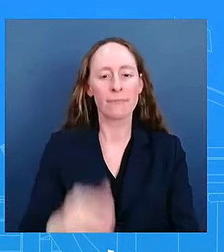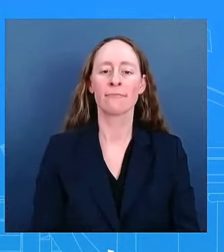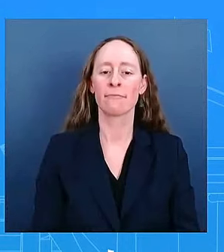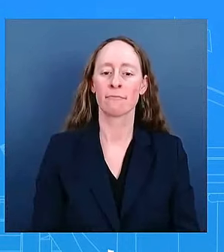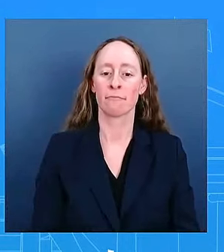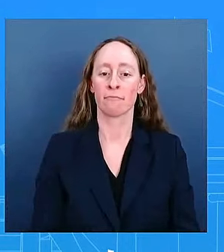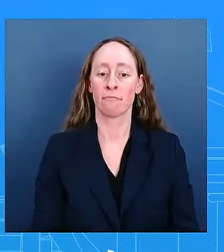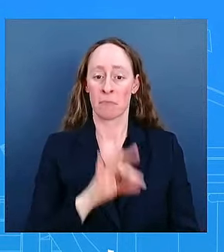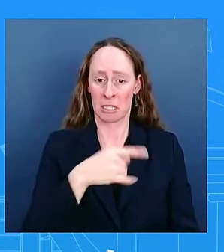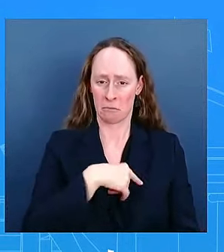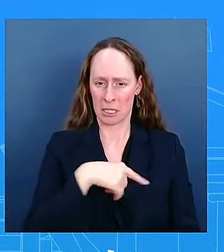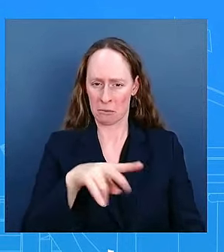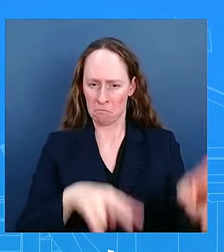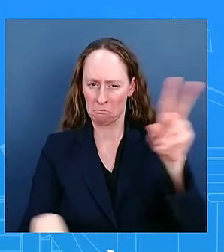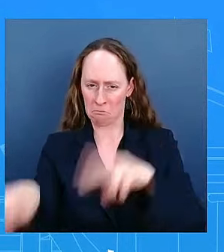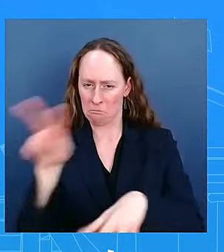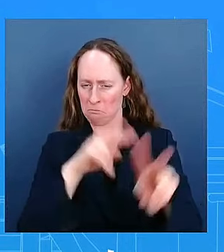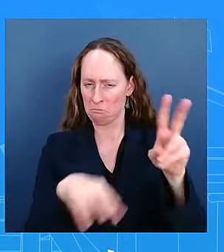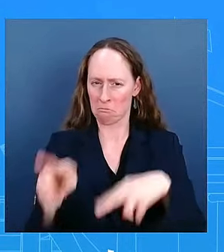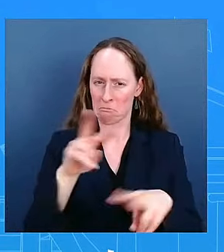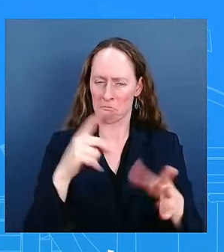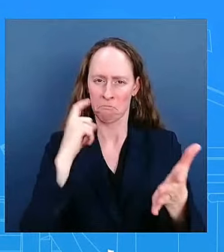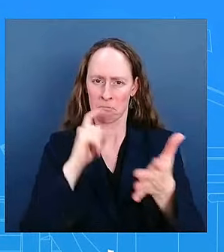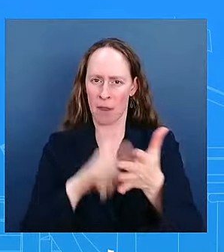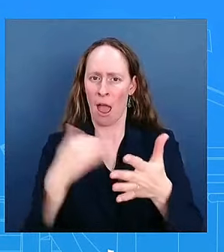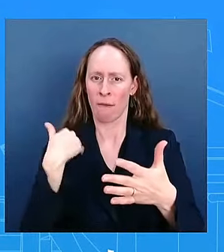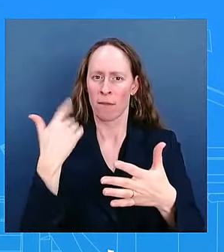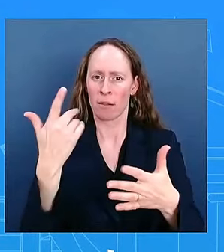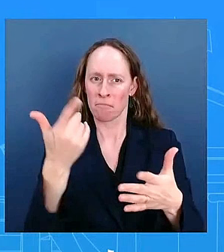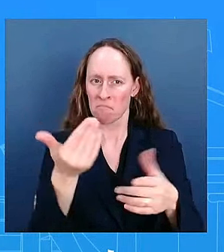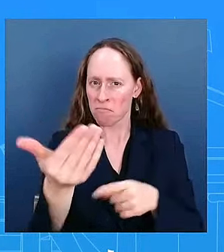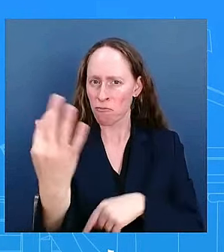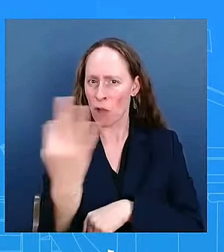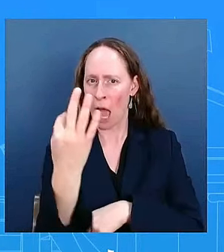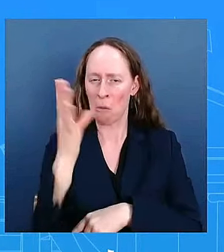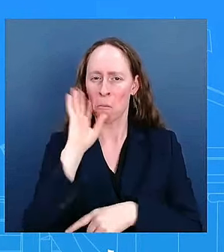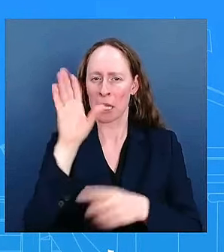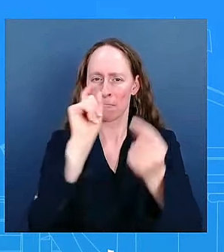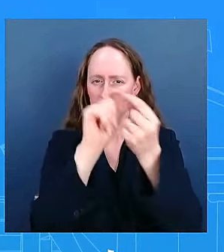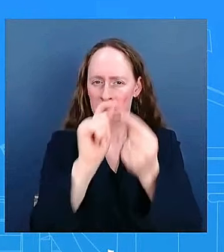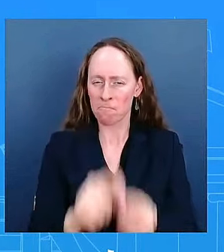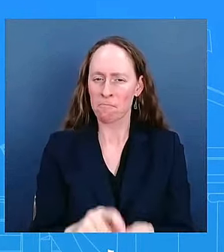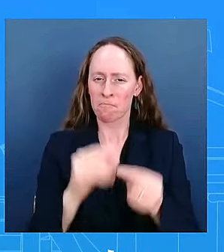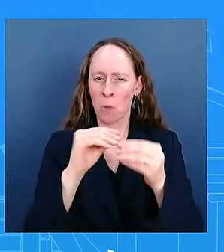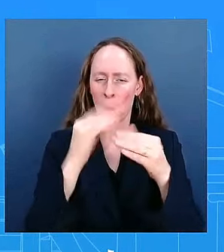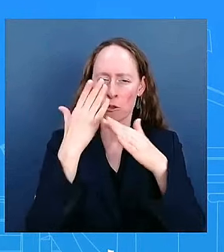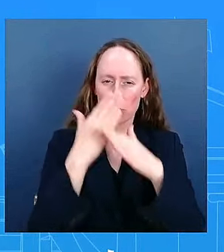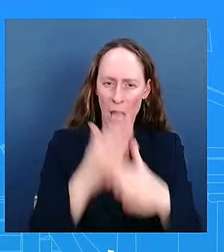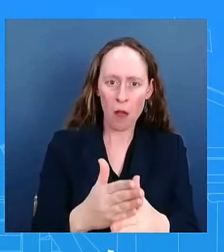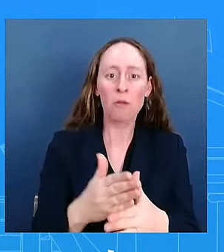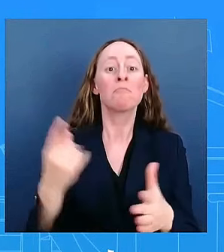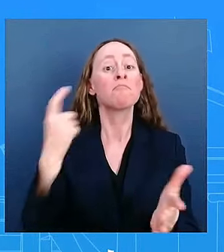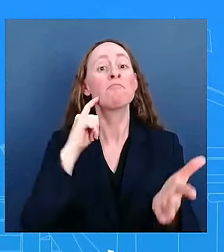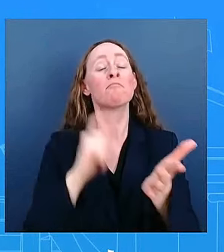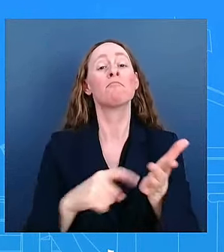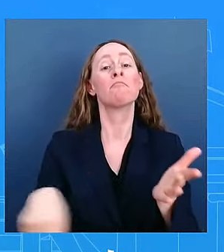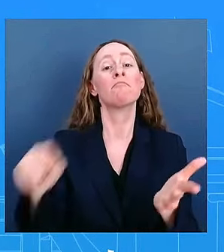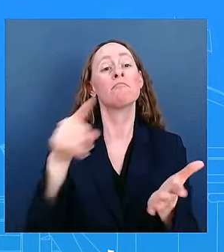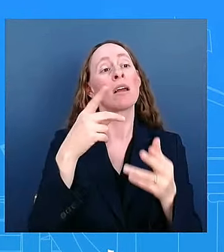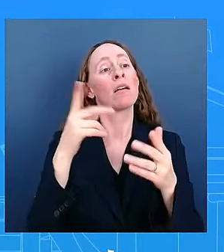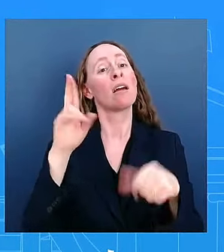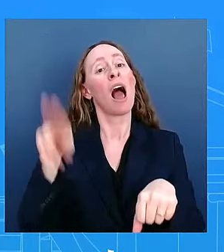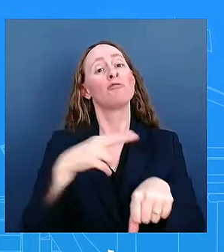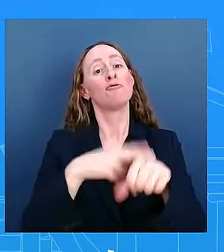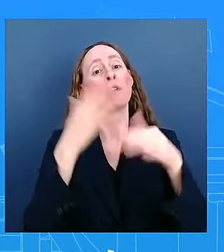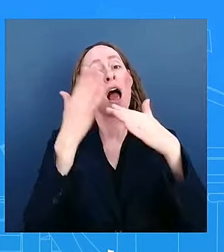in friday's report reducing national payroll employment by about 41 000 jobs a number well above